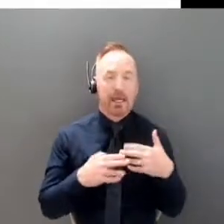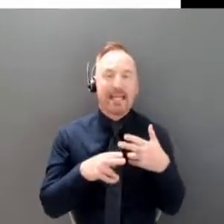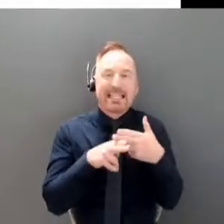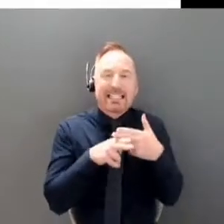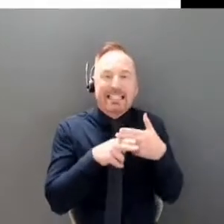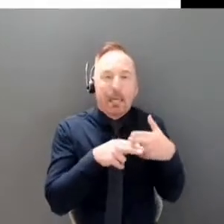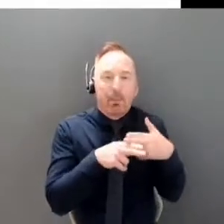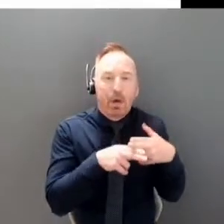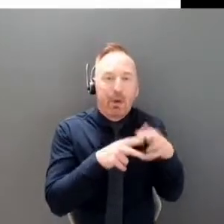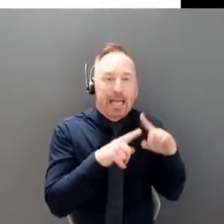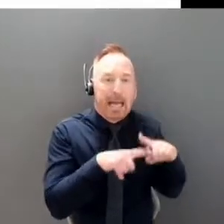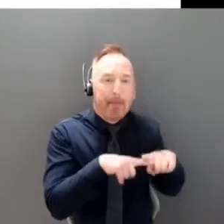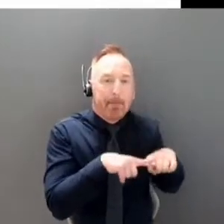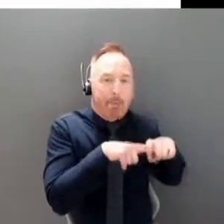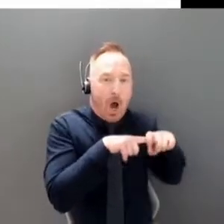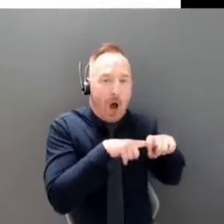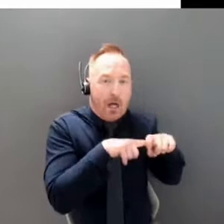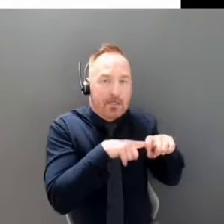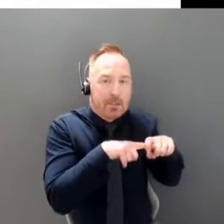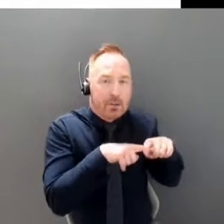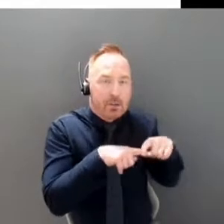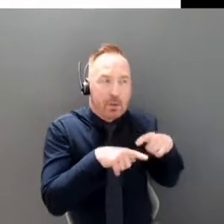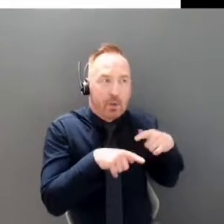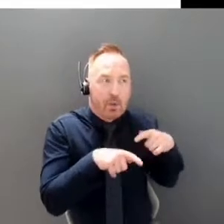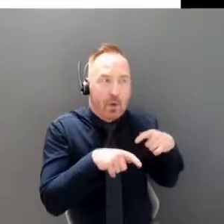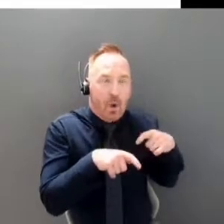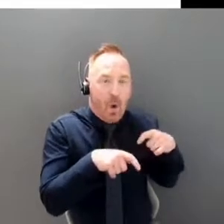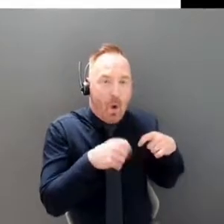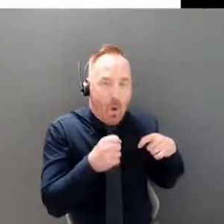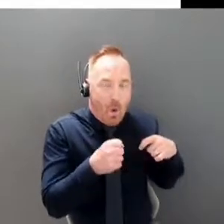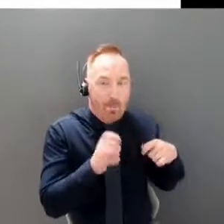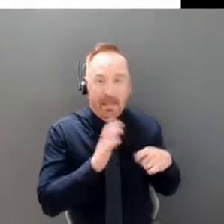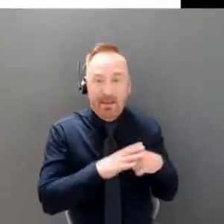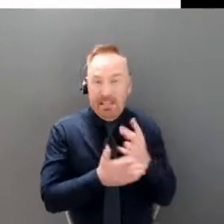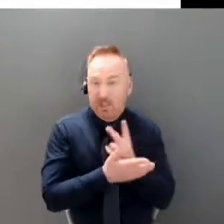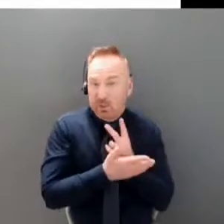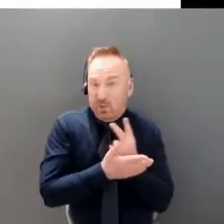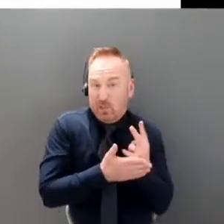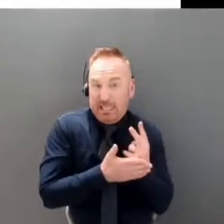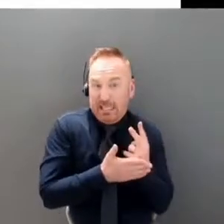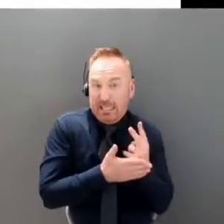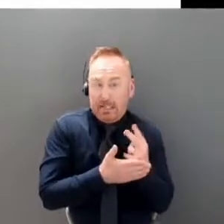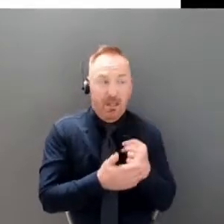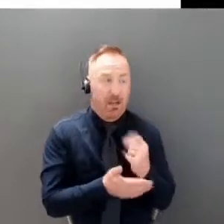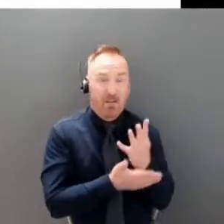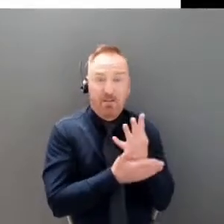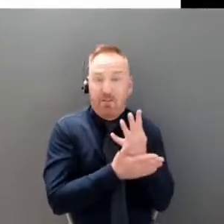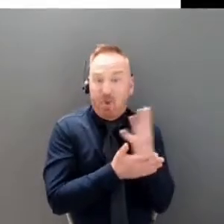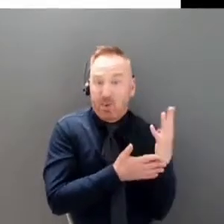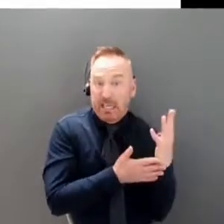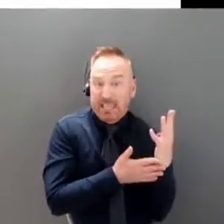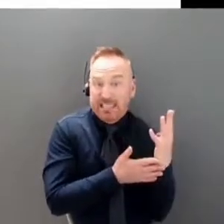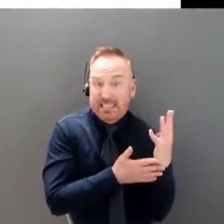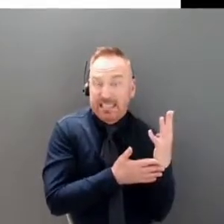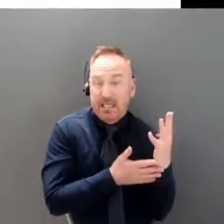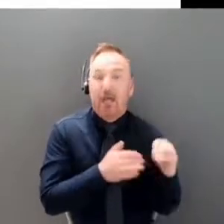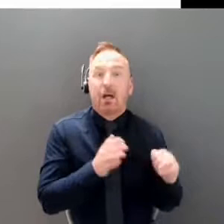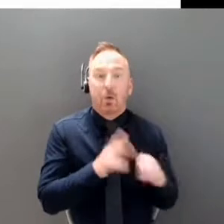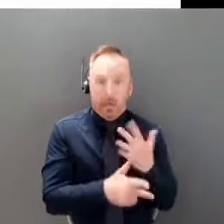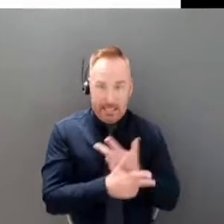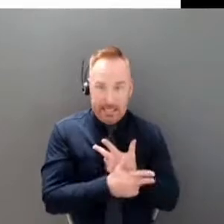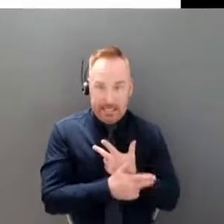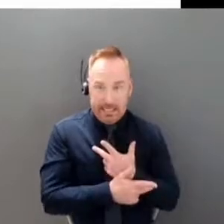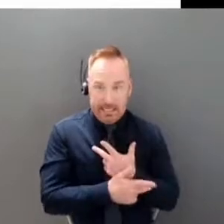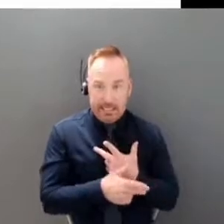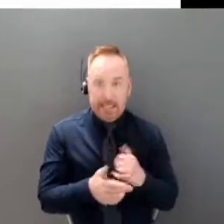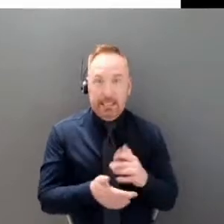it may be as little as two weeks it may be as much as four weeks we pull in the reins buckle down and we can make a